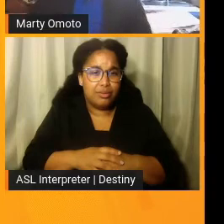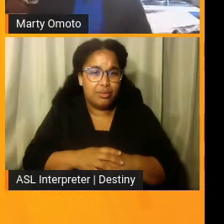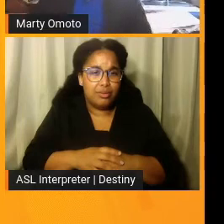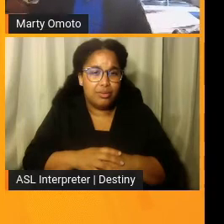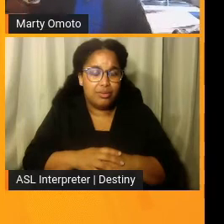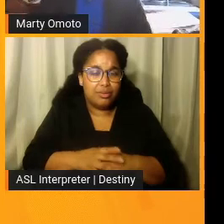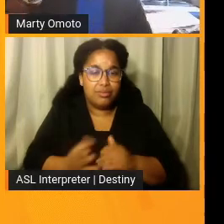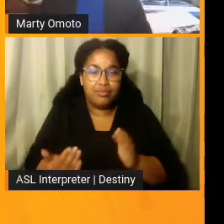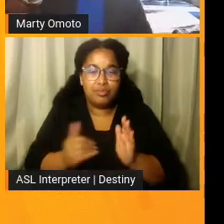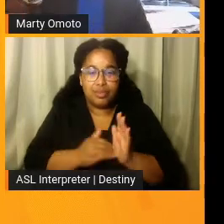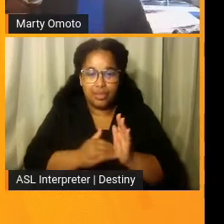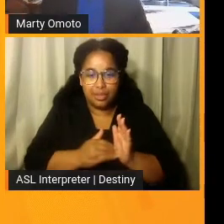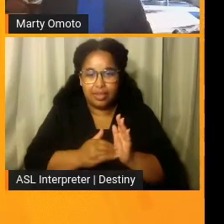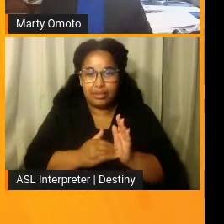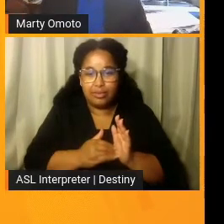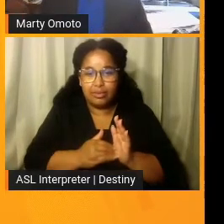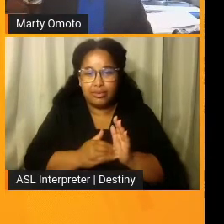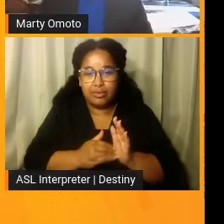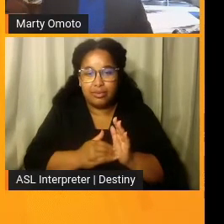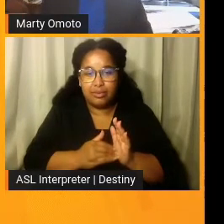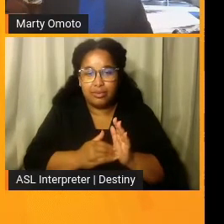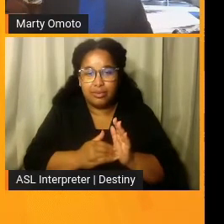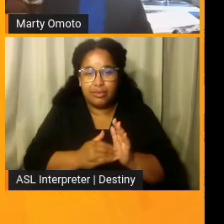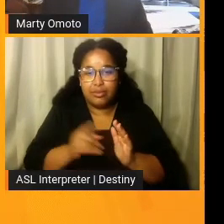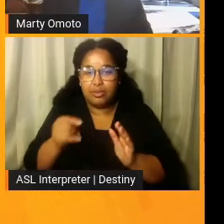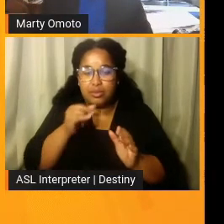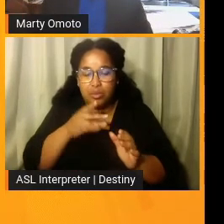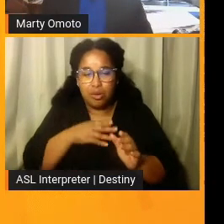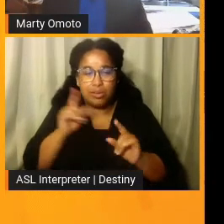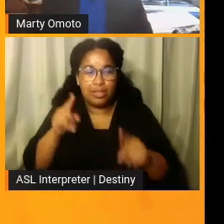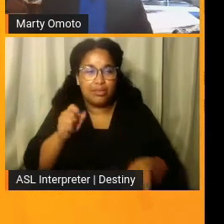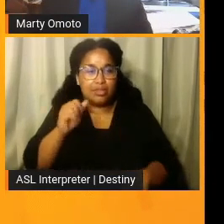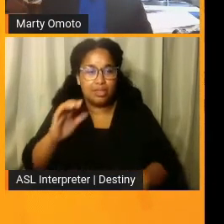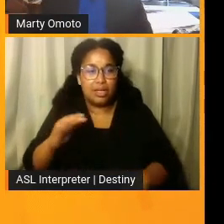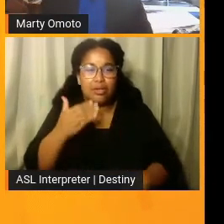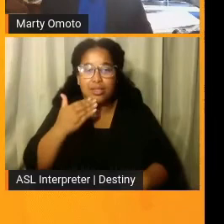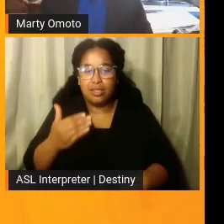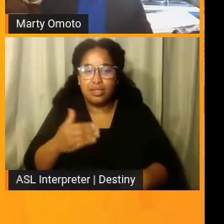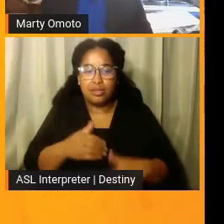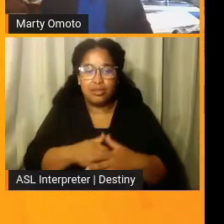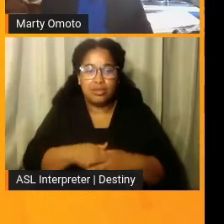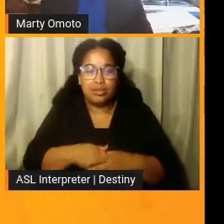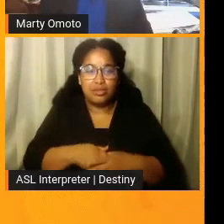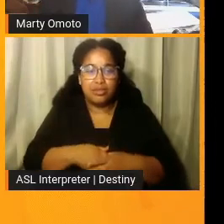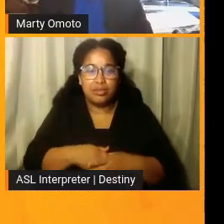Again, um, this woman came up to Sacramento. Thank you. Um,